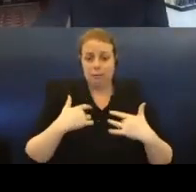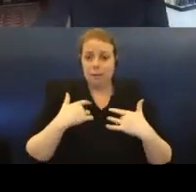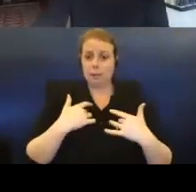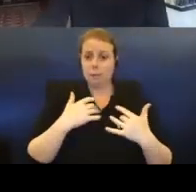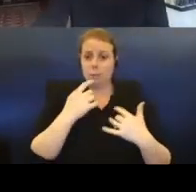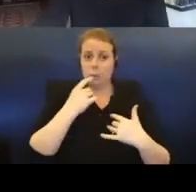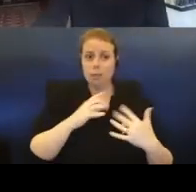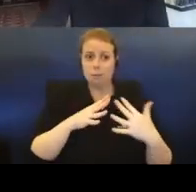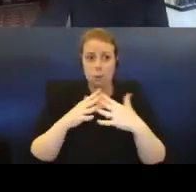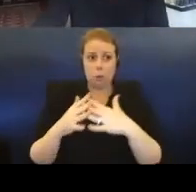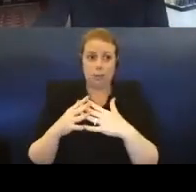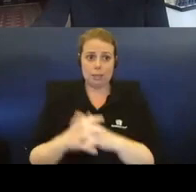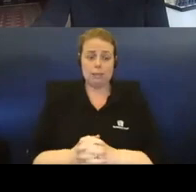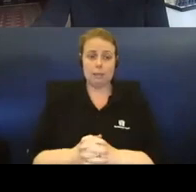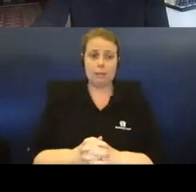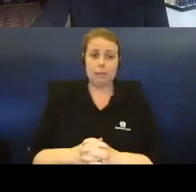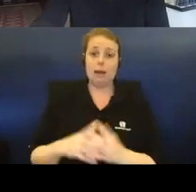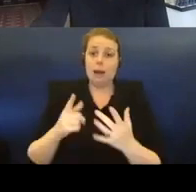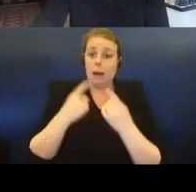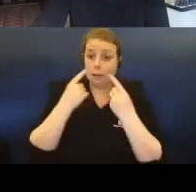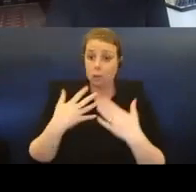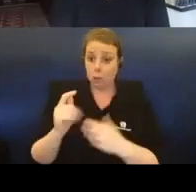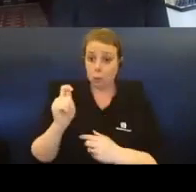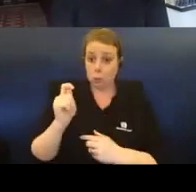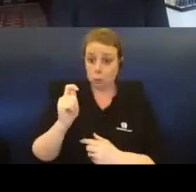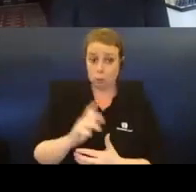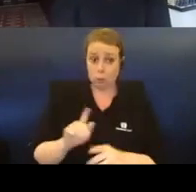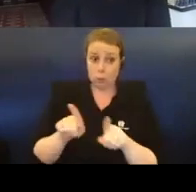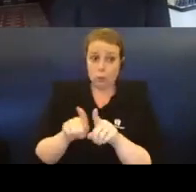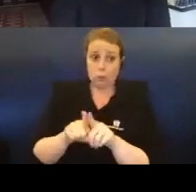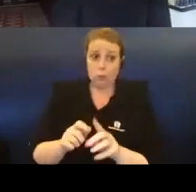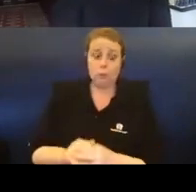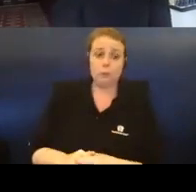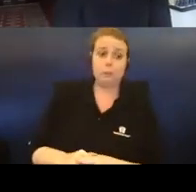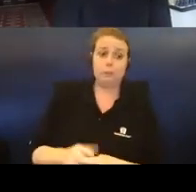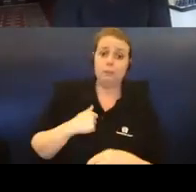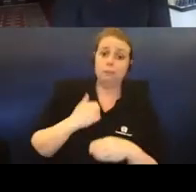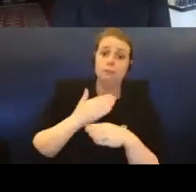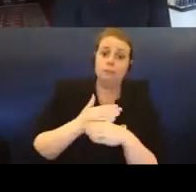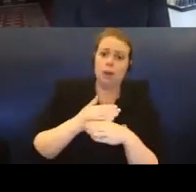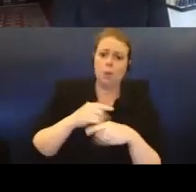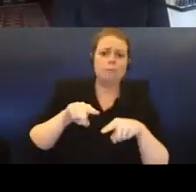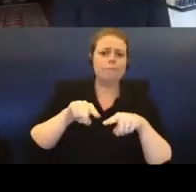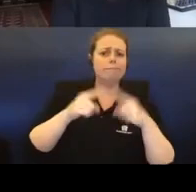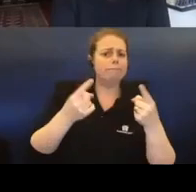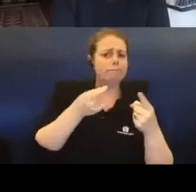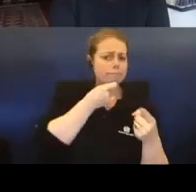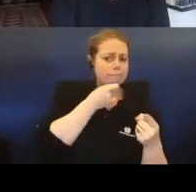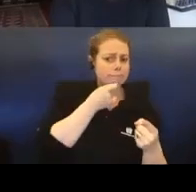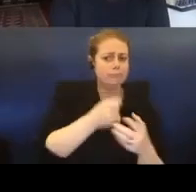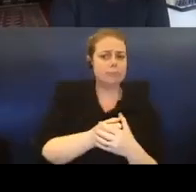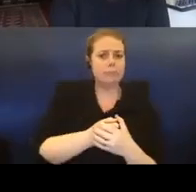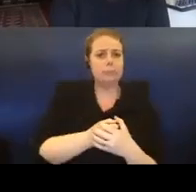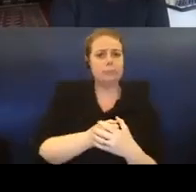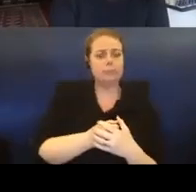I have another upcoming show where my work diverges, but I'll close